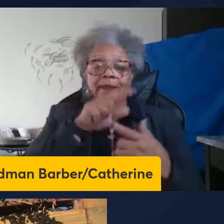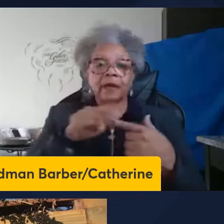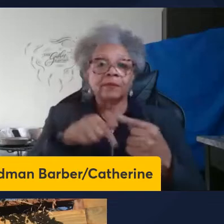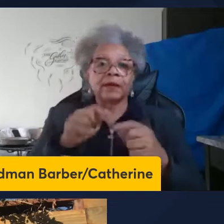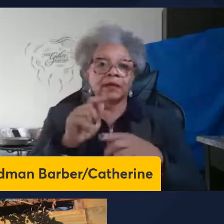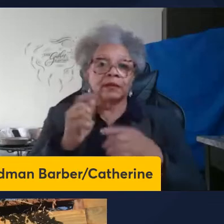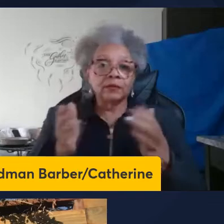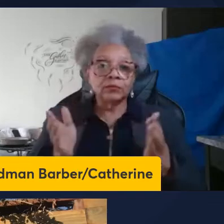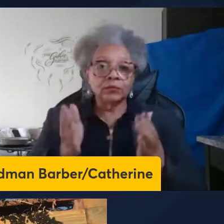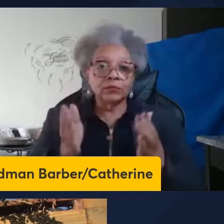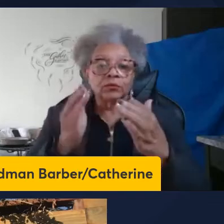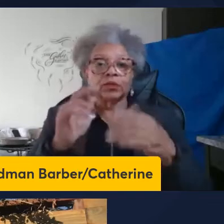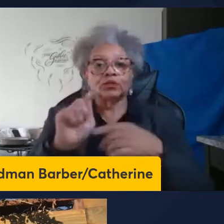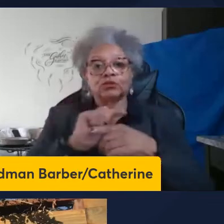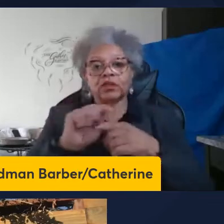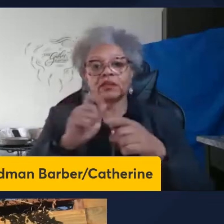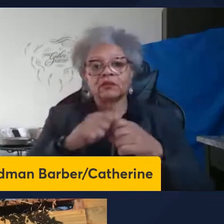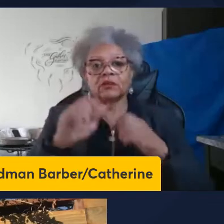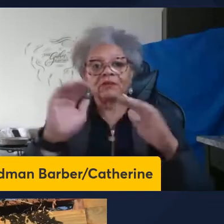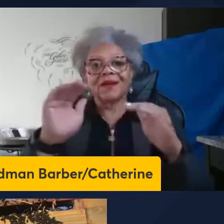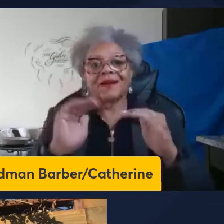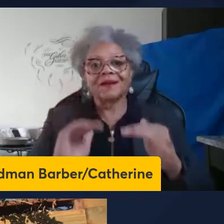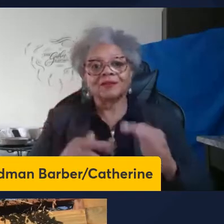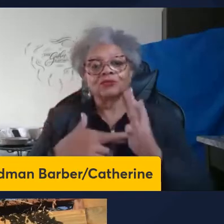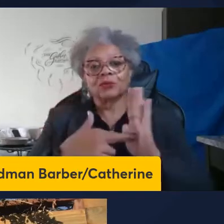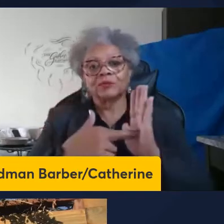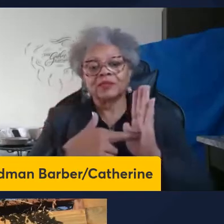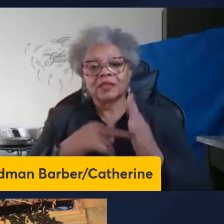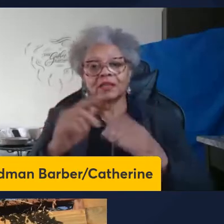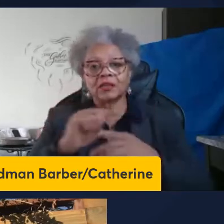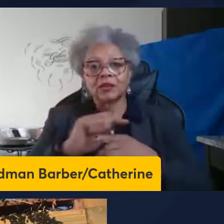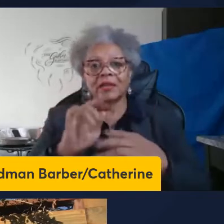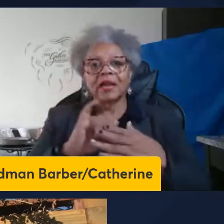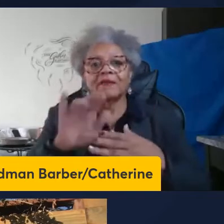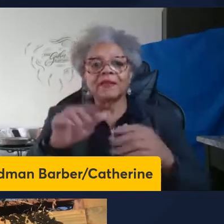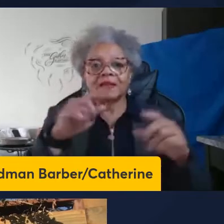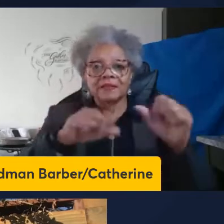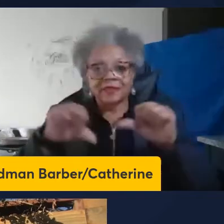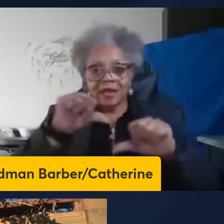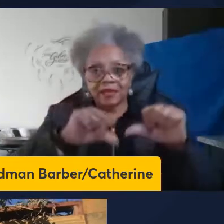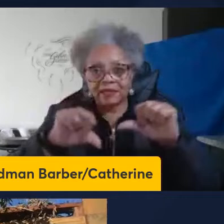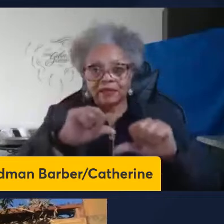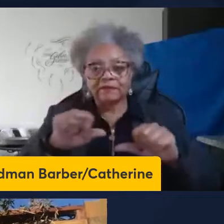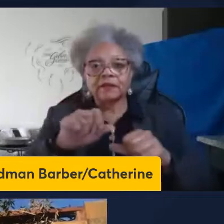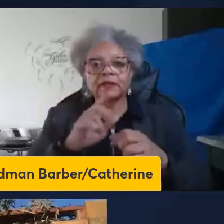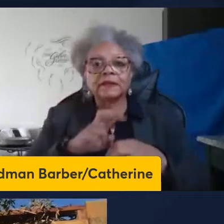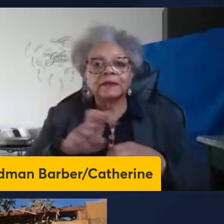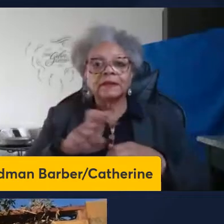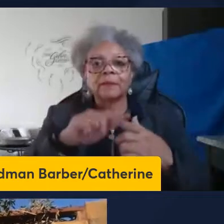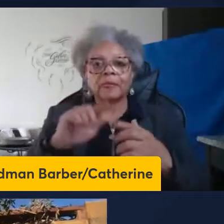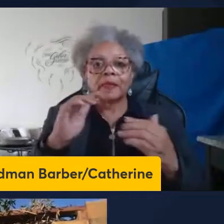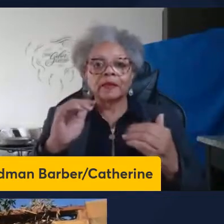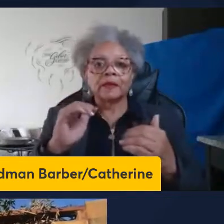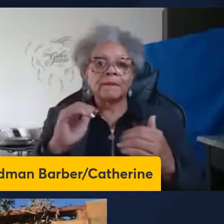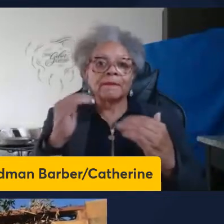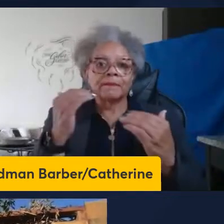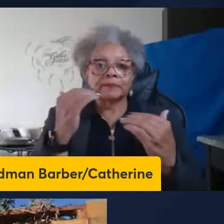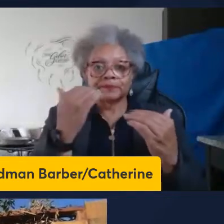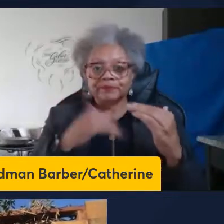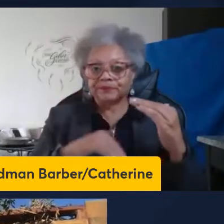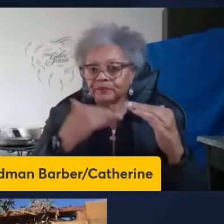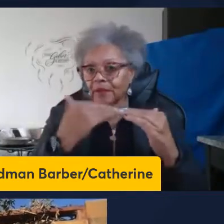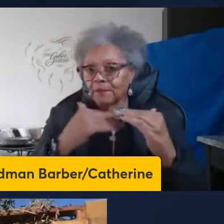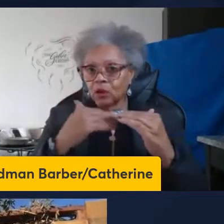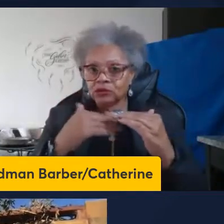underrepresented backgrounds in their scientific journeys, supporting marginalized faculty as they navigate the academic